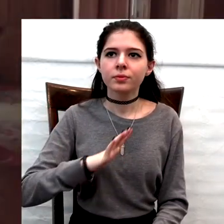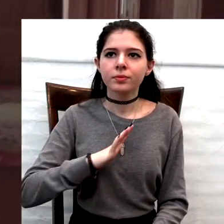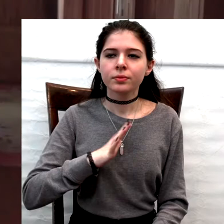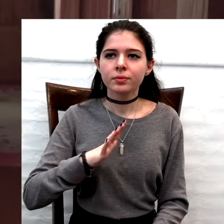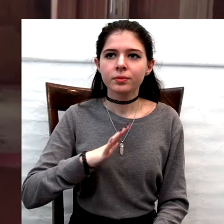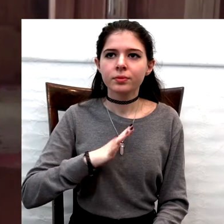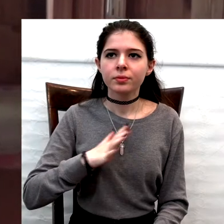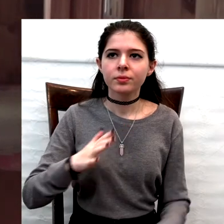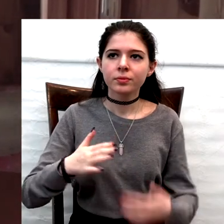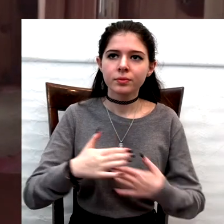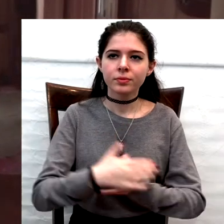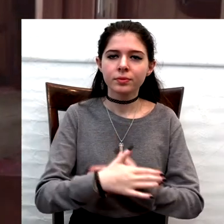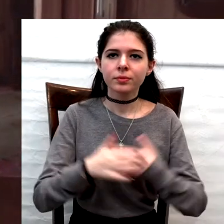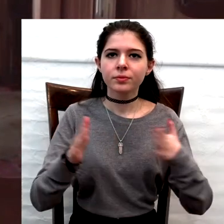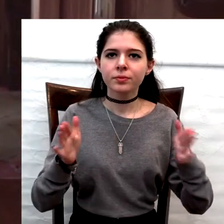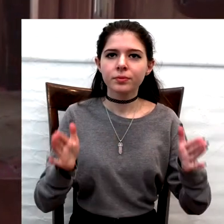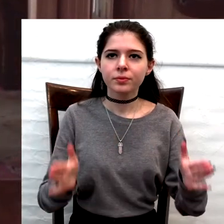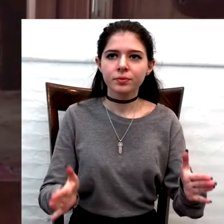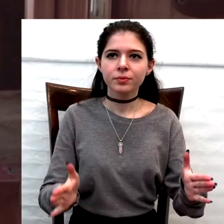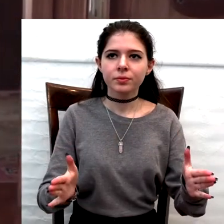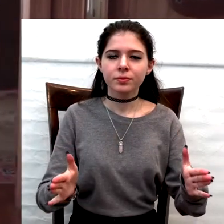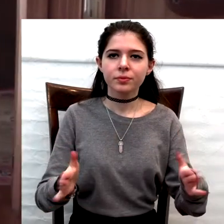and to your left, the parlor.